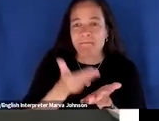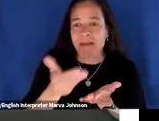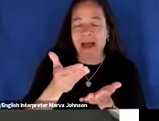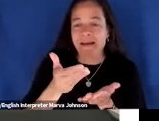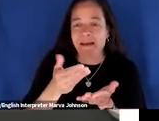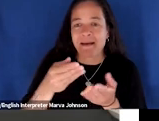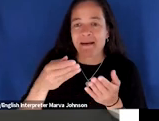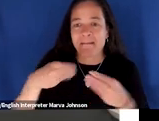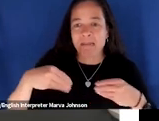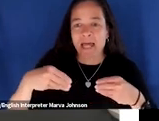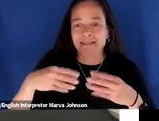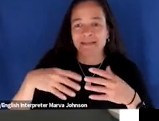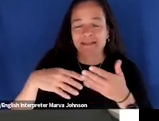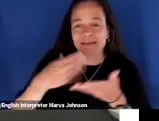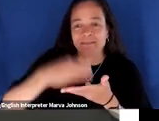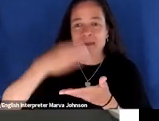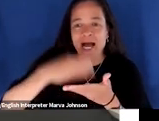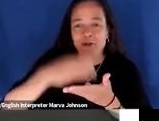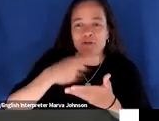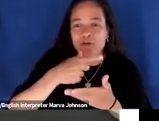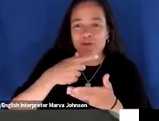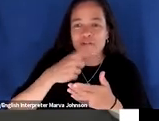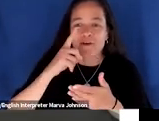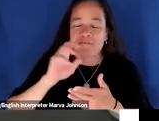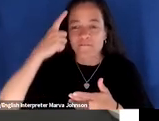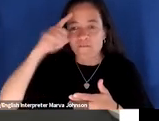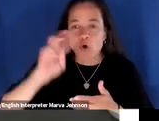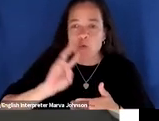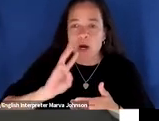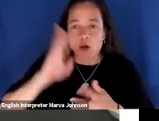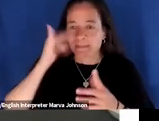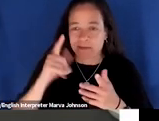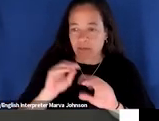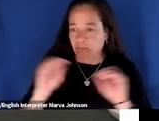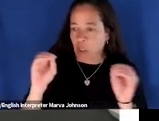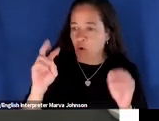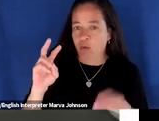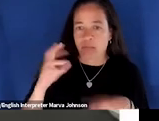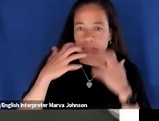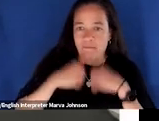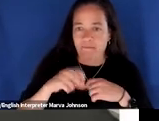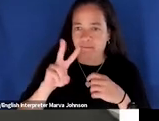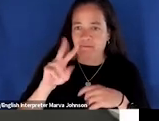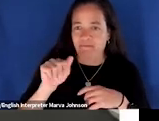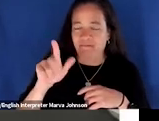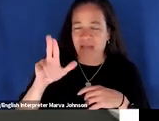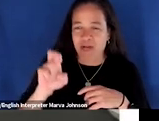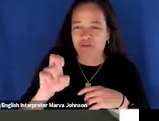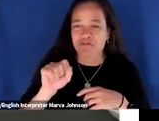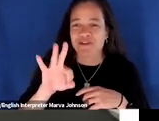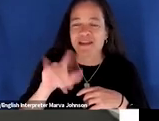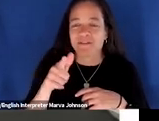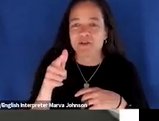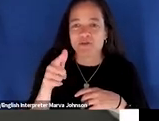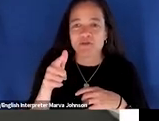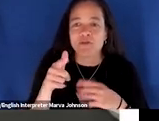the corner store i just there there's really no value to it there's no value often in many cases if you're buying desani or